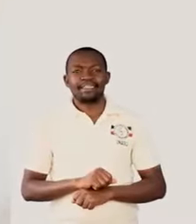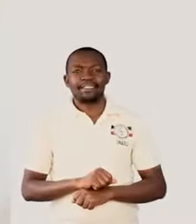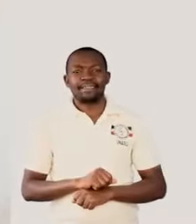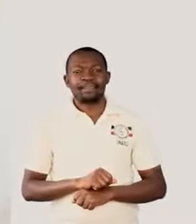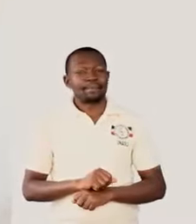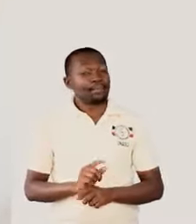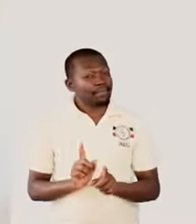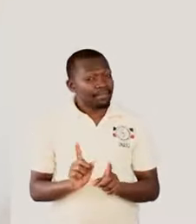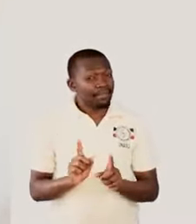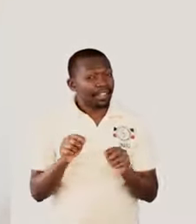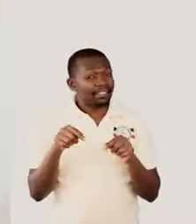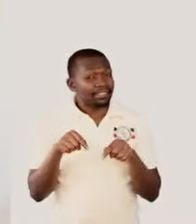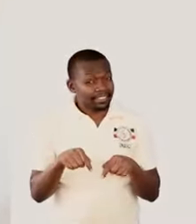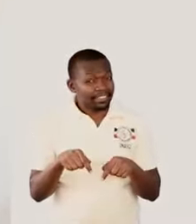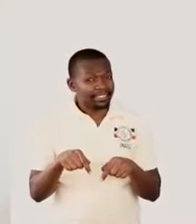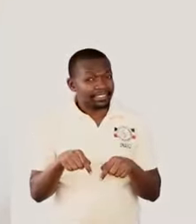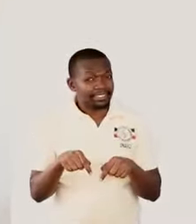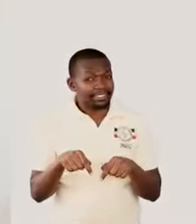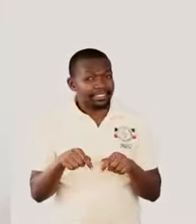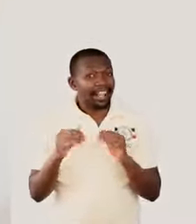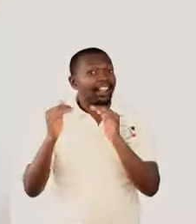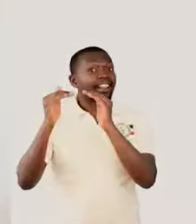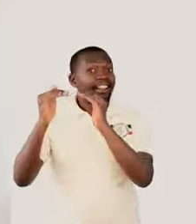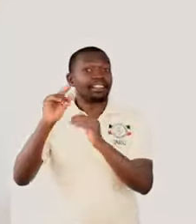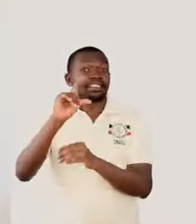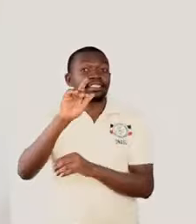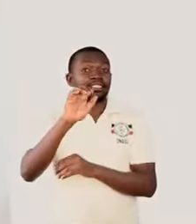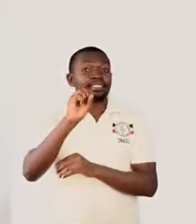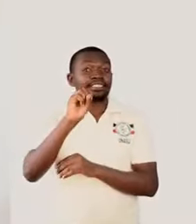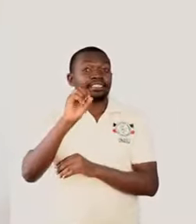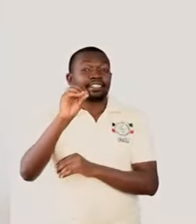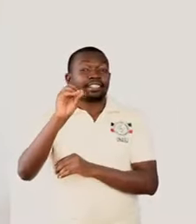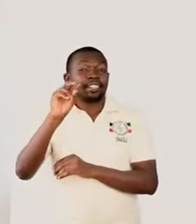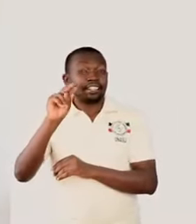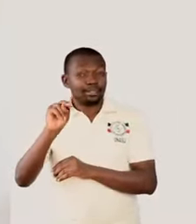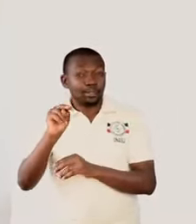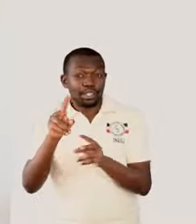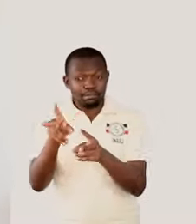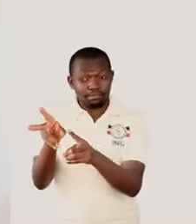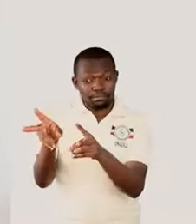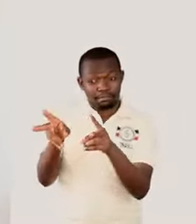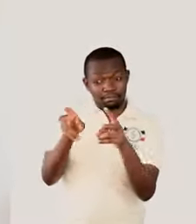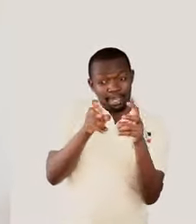This lesson was extracted from senior one chemistry,